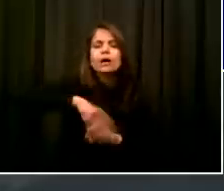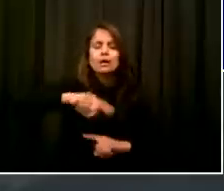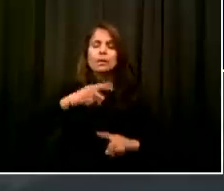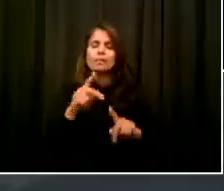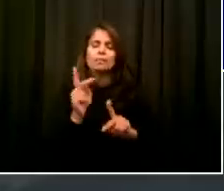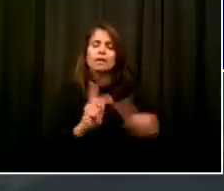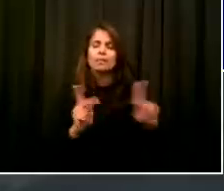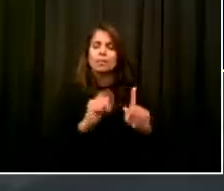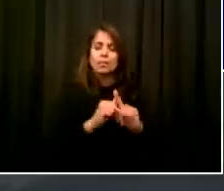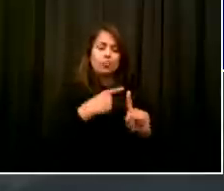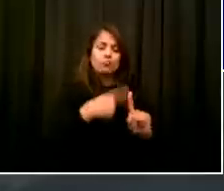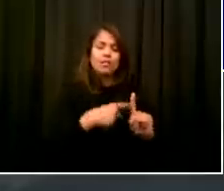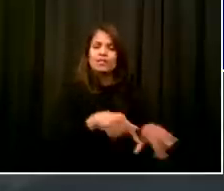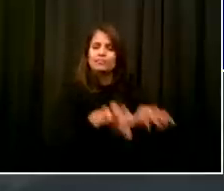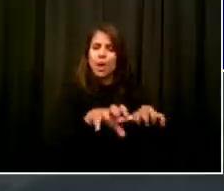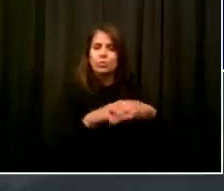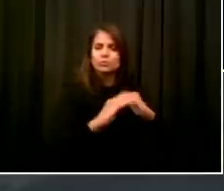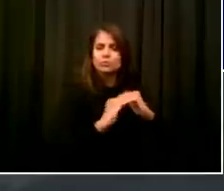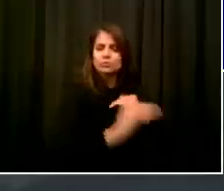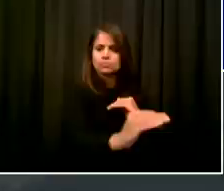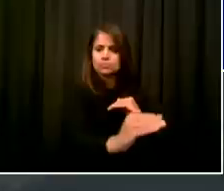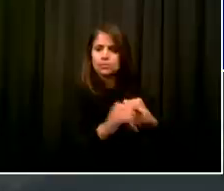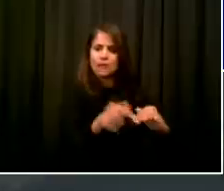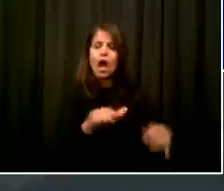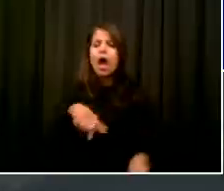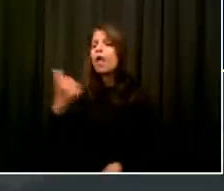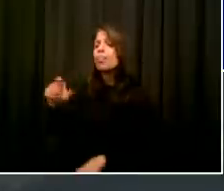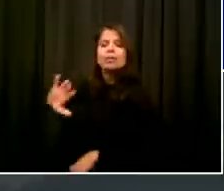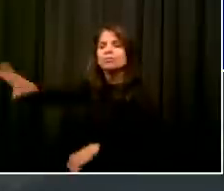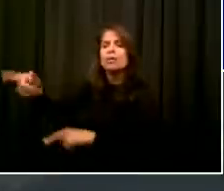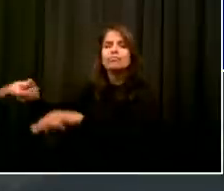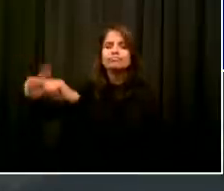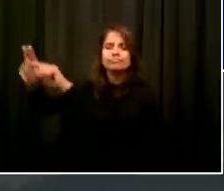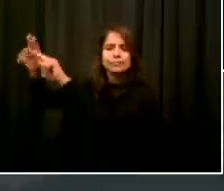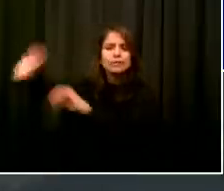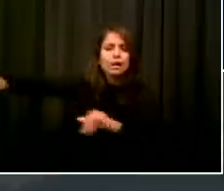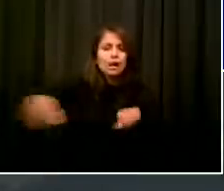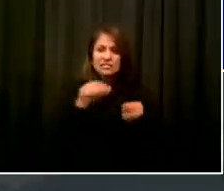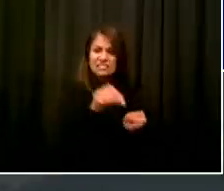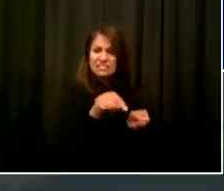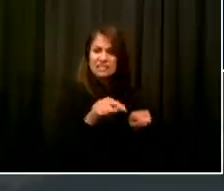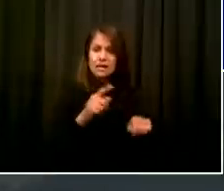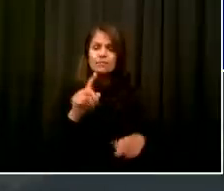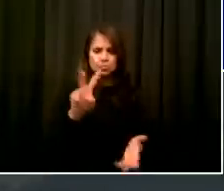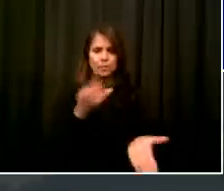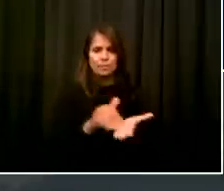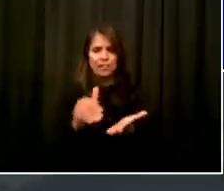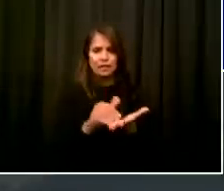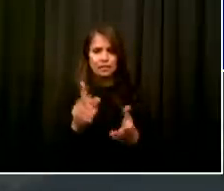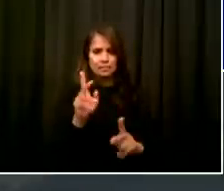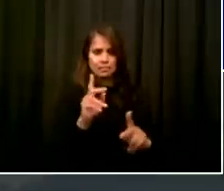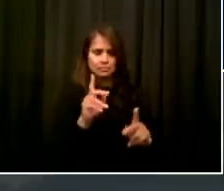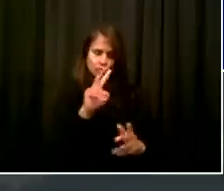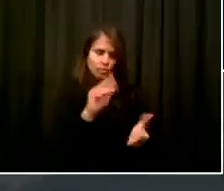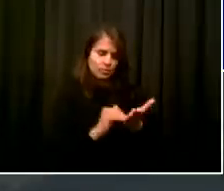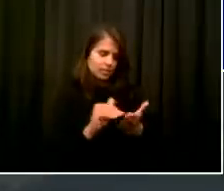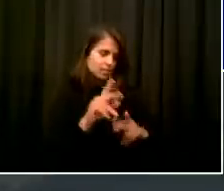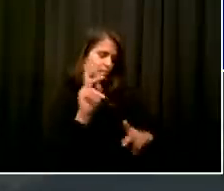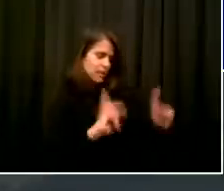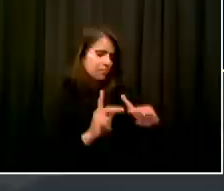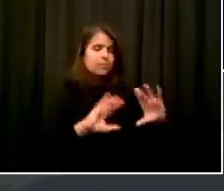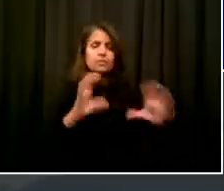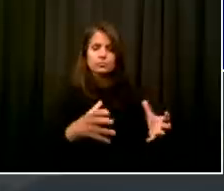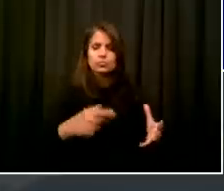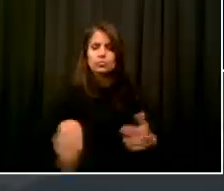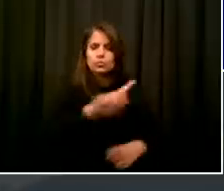Now, phase two is going to mean a lot more people coming back to work. Phase two is going to mean a huge step forward for our economy. But